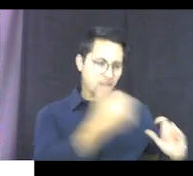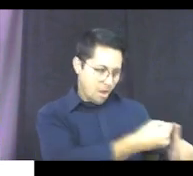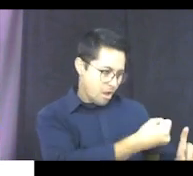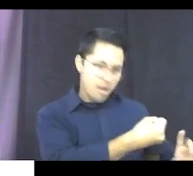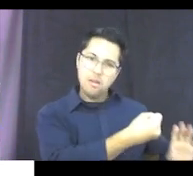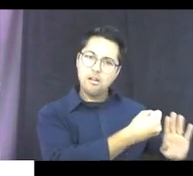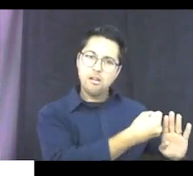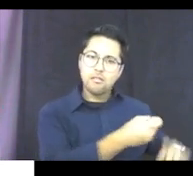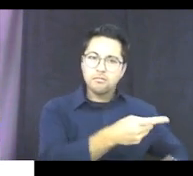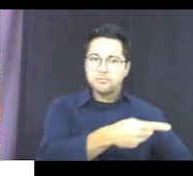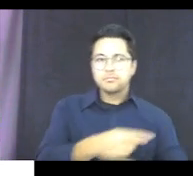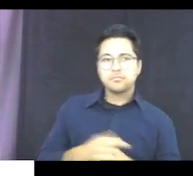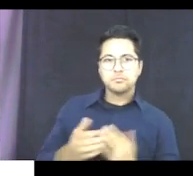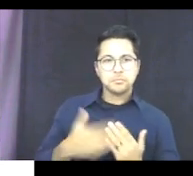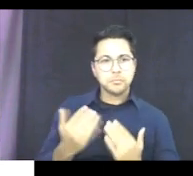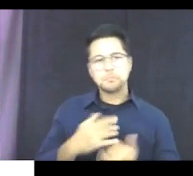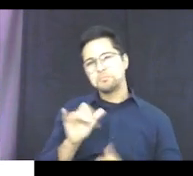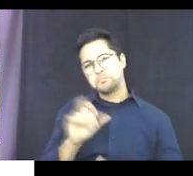on to your tool.